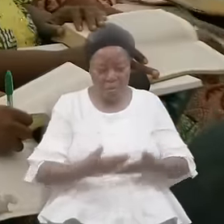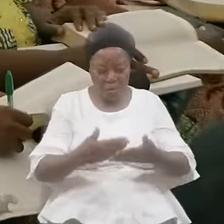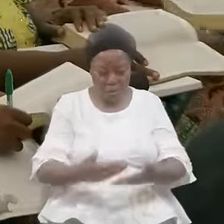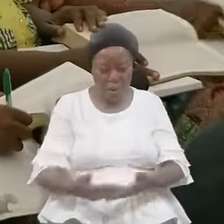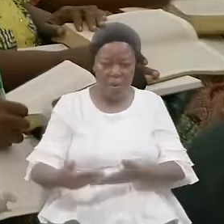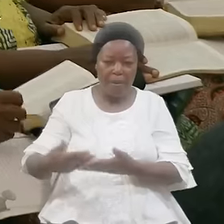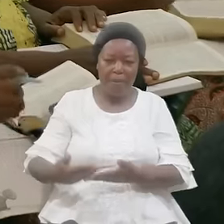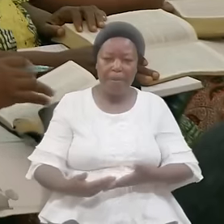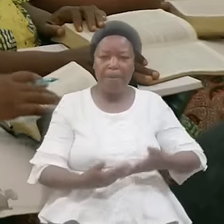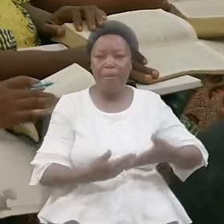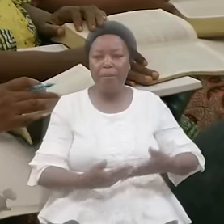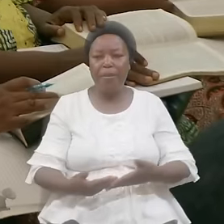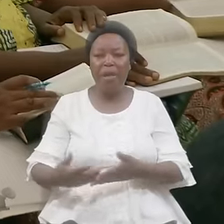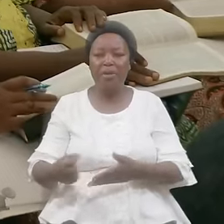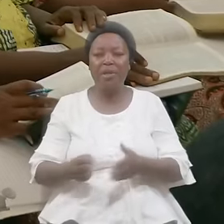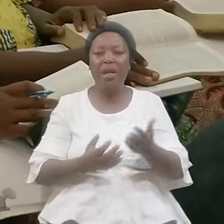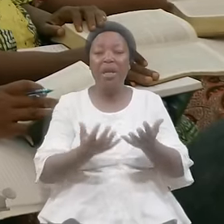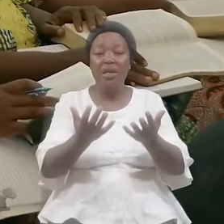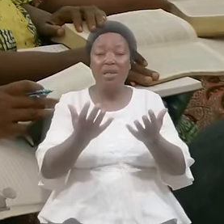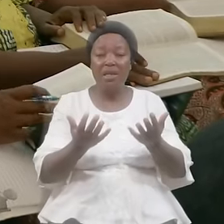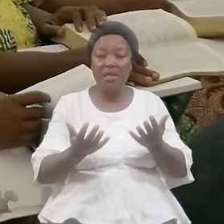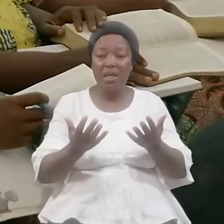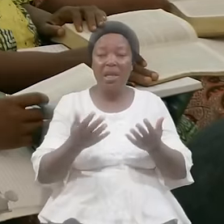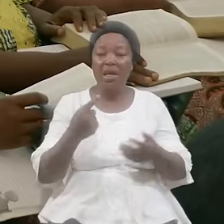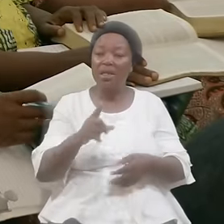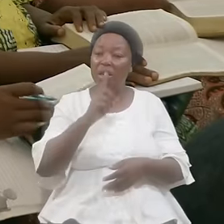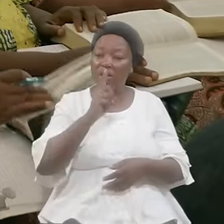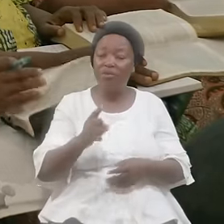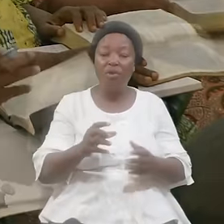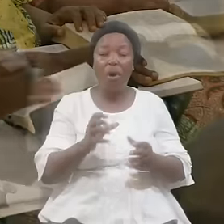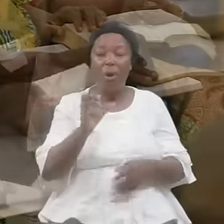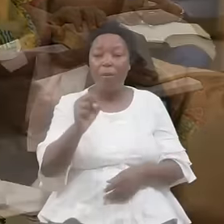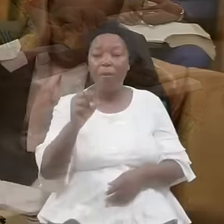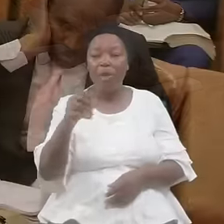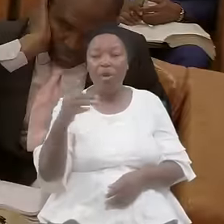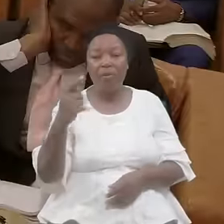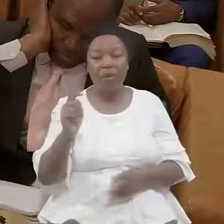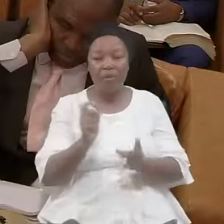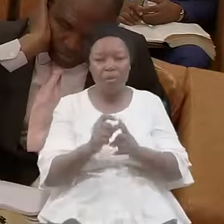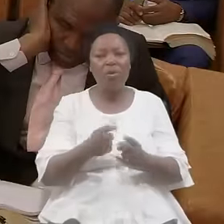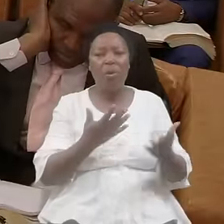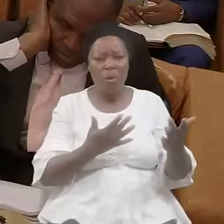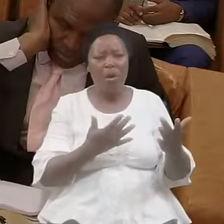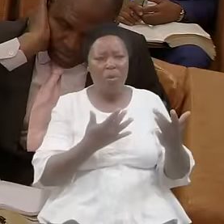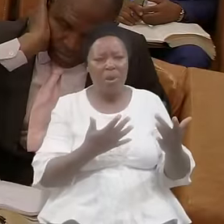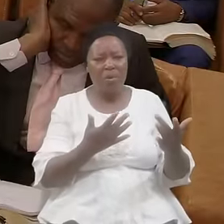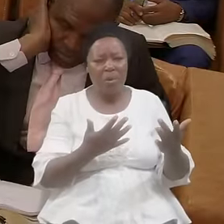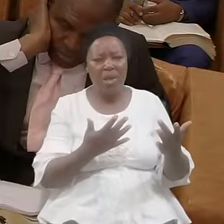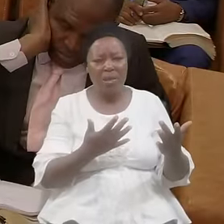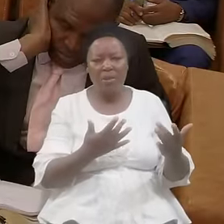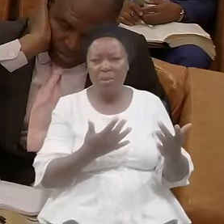Babes Desire The Sincere Milk Of The World Hold On Hold On